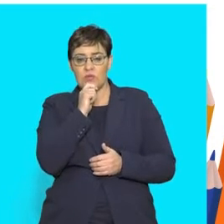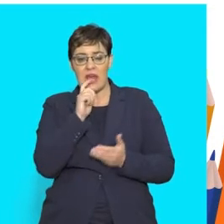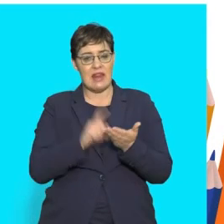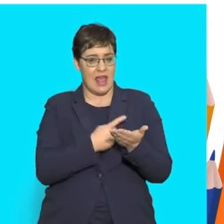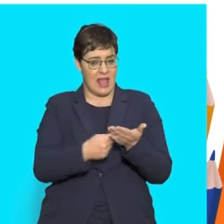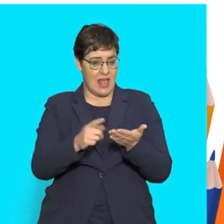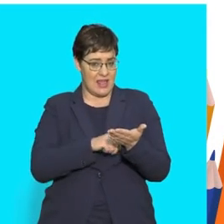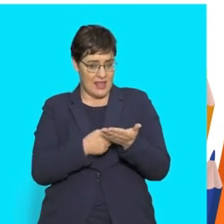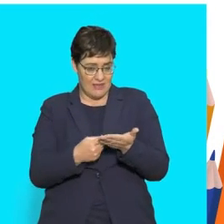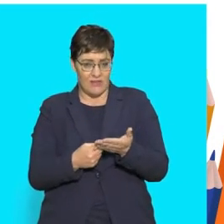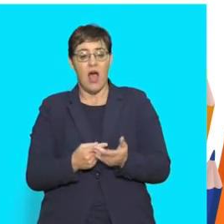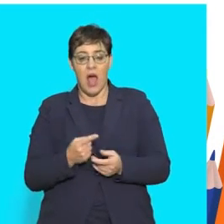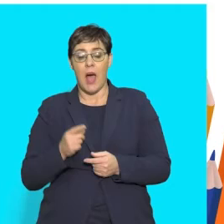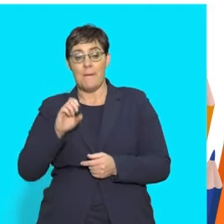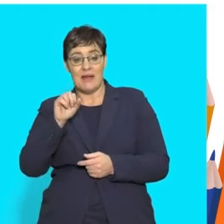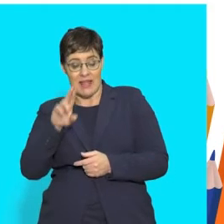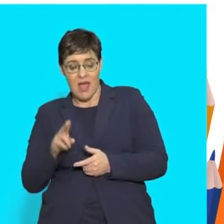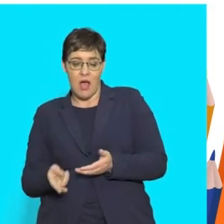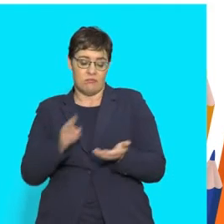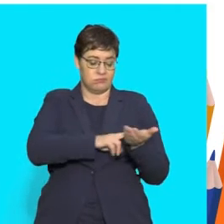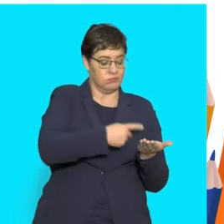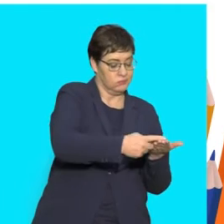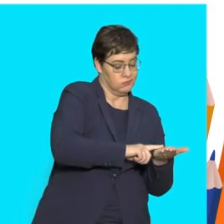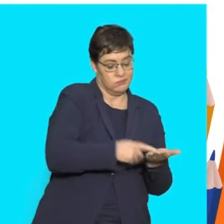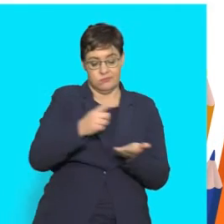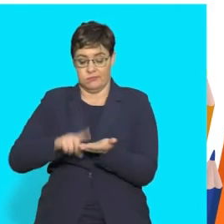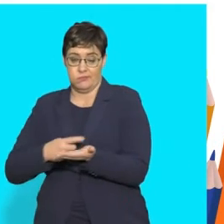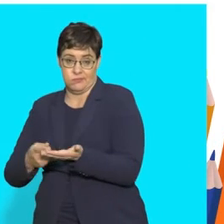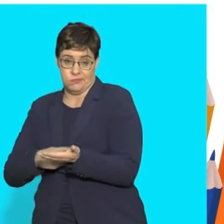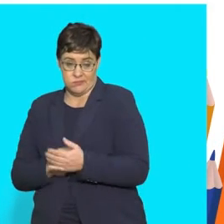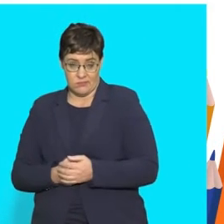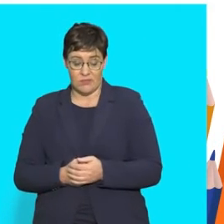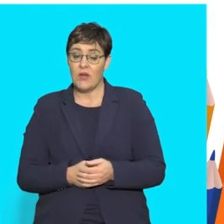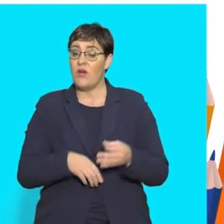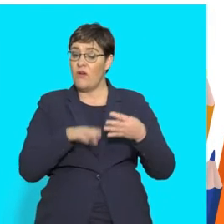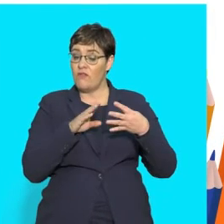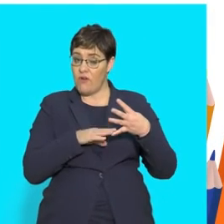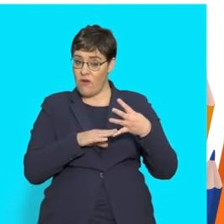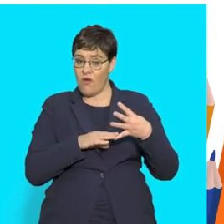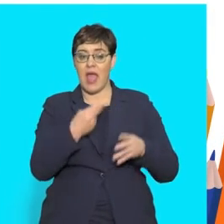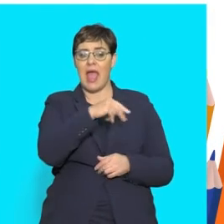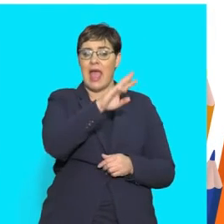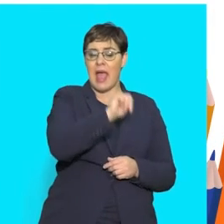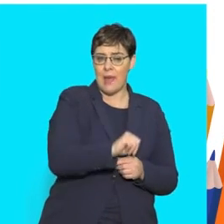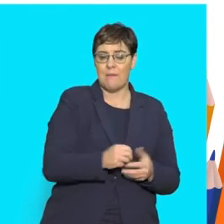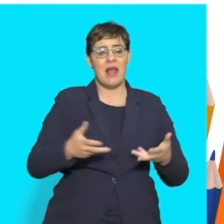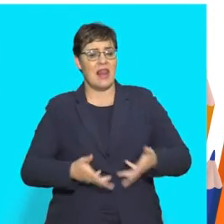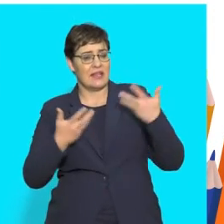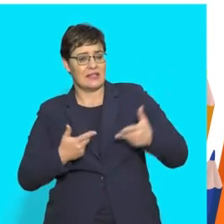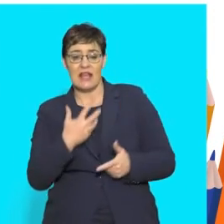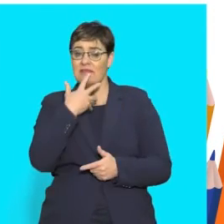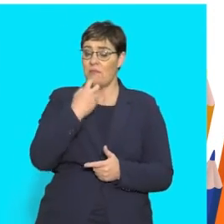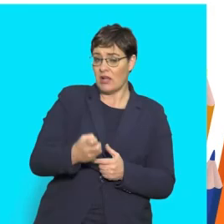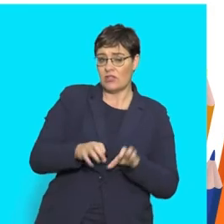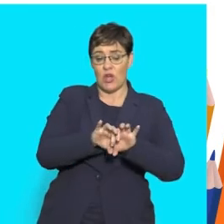some butter on each slice of bread. 4. Place the ham, lettuce, tomato, and cucumber